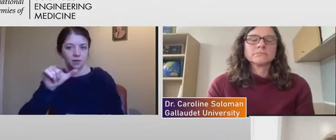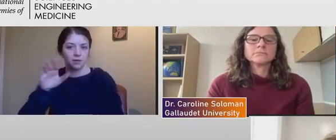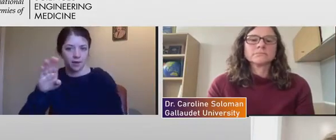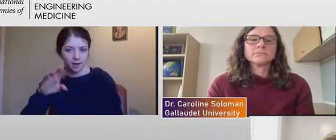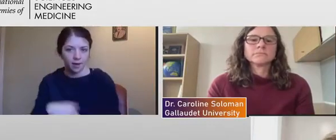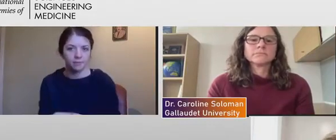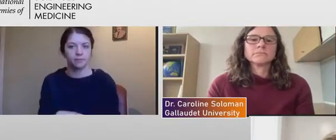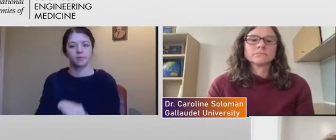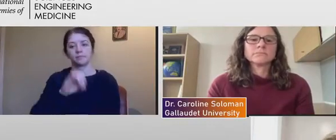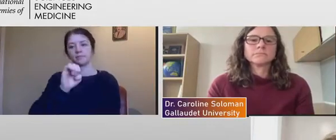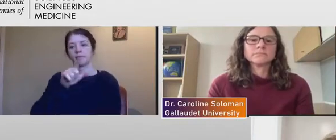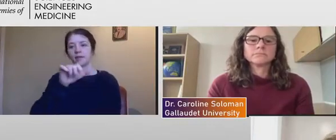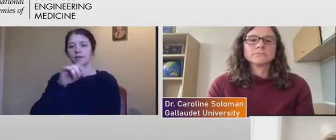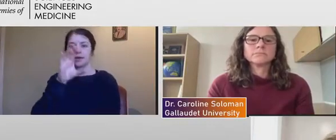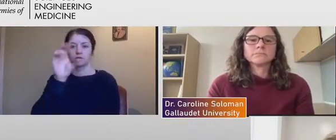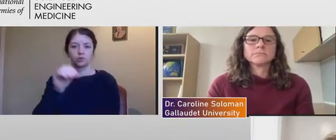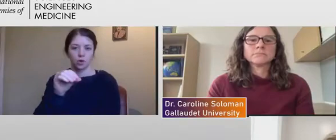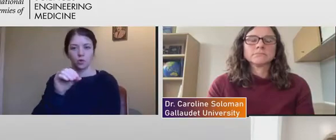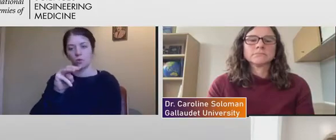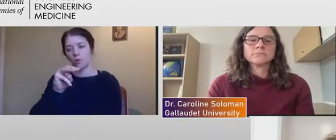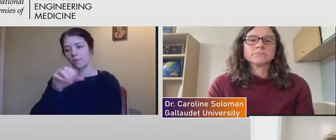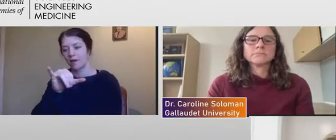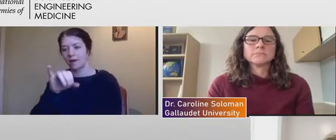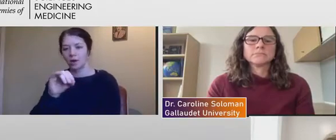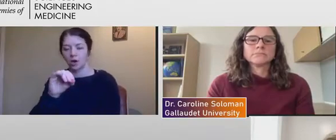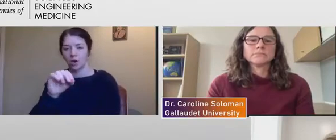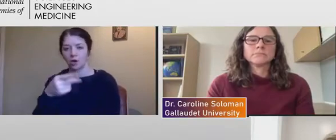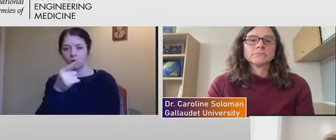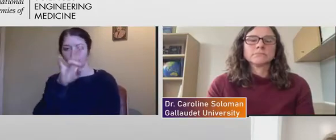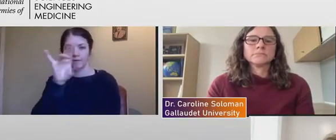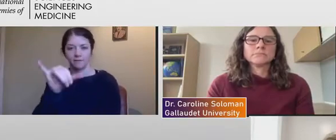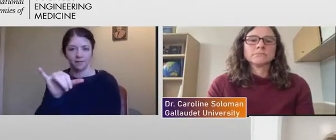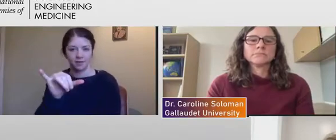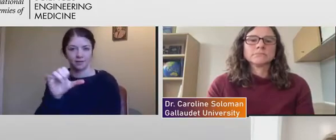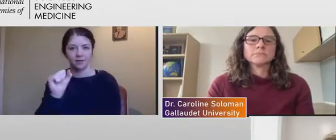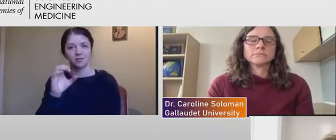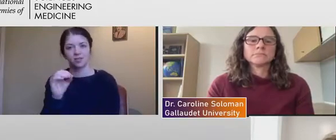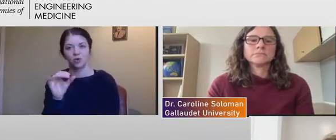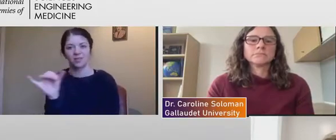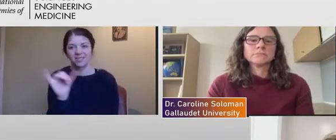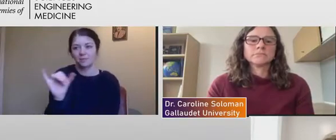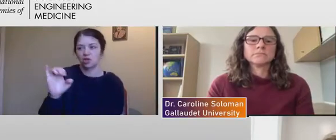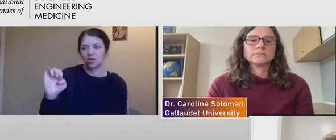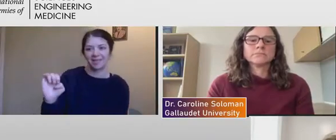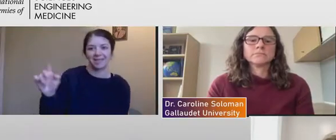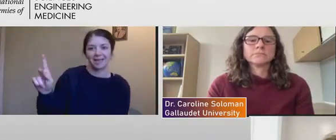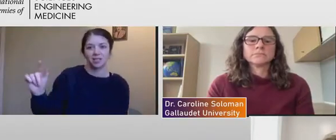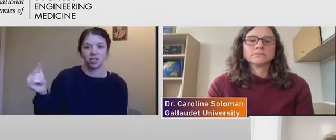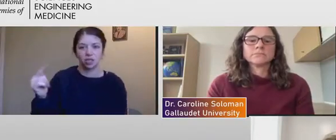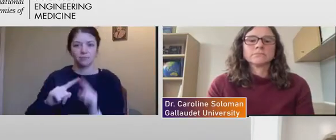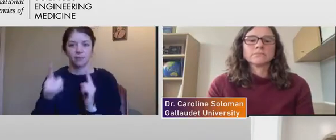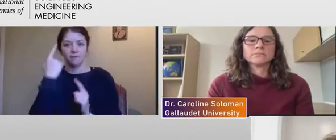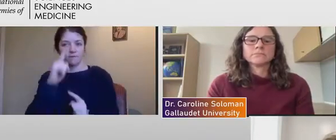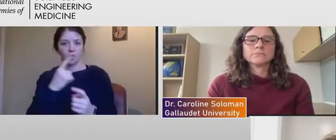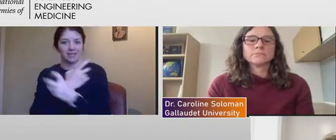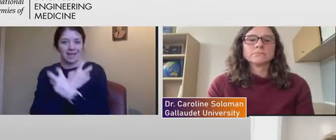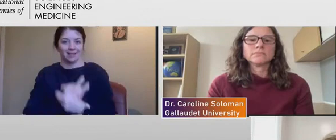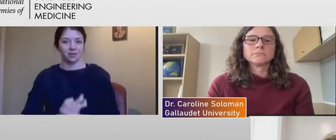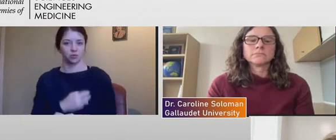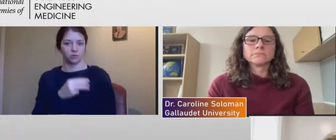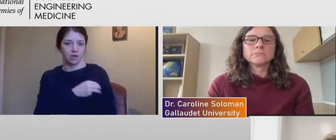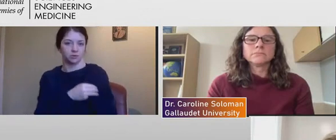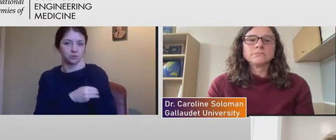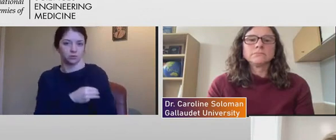electromyography, which is like electrocardiogram, but for skeletal muscles. We have force plates. So, we do walking studies,